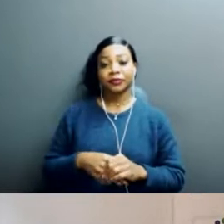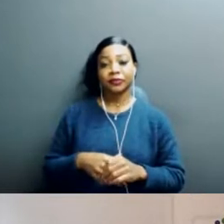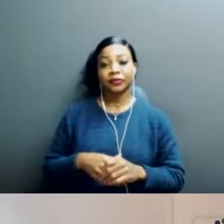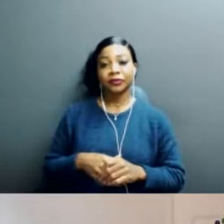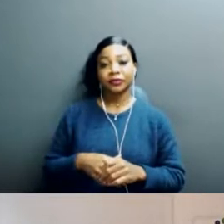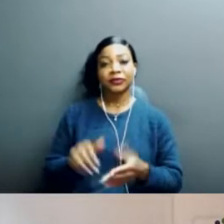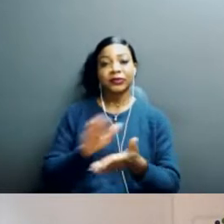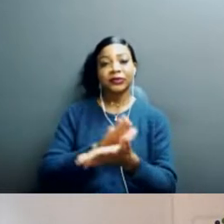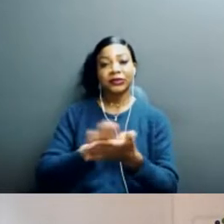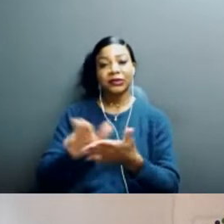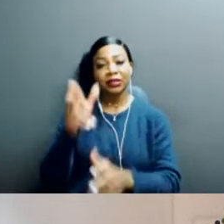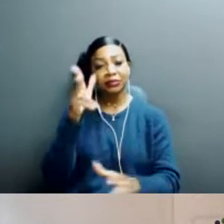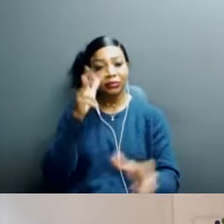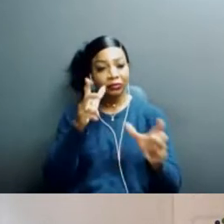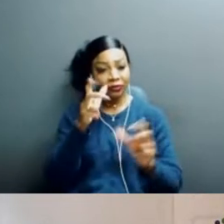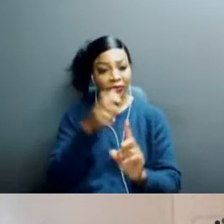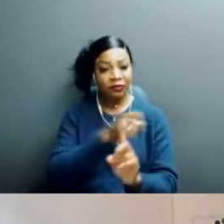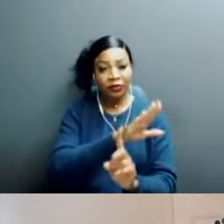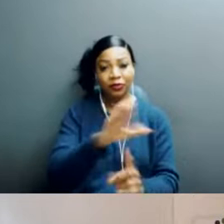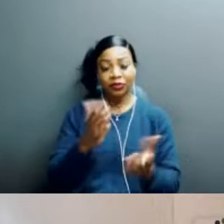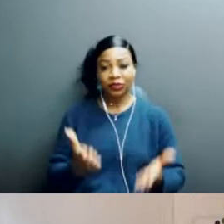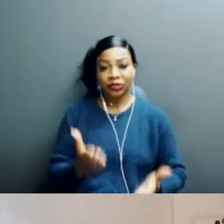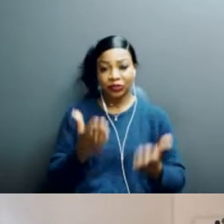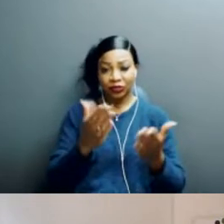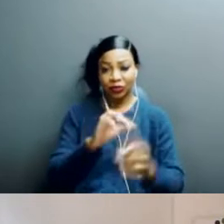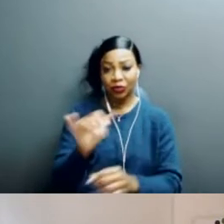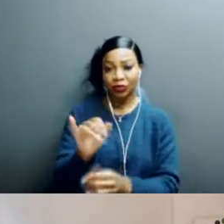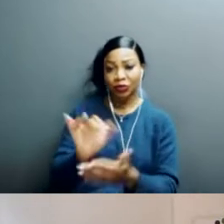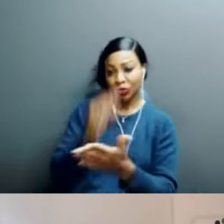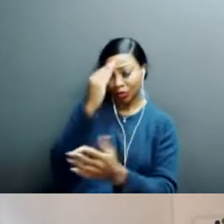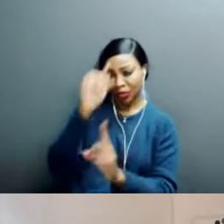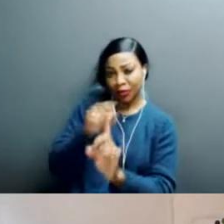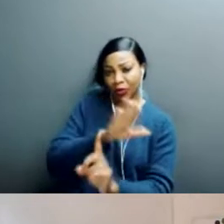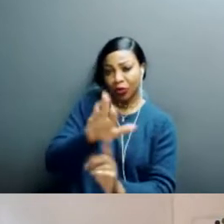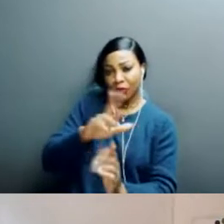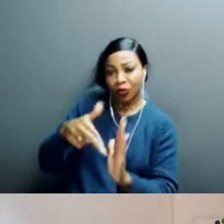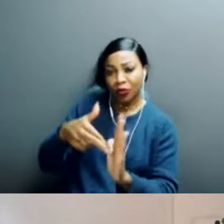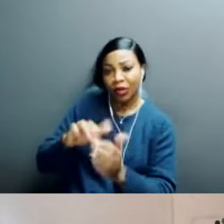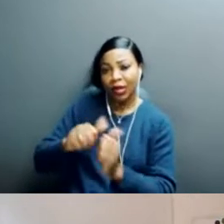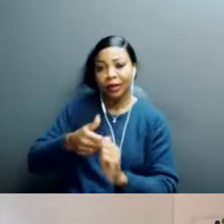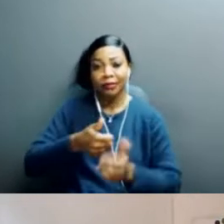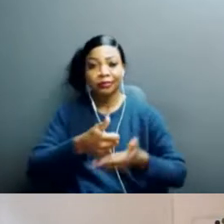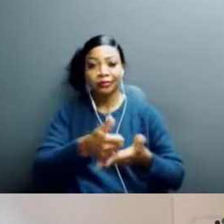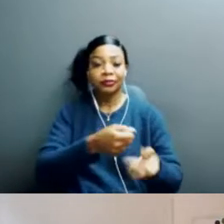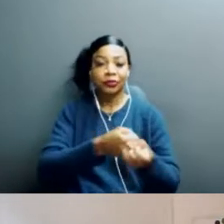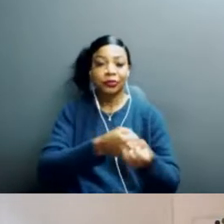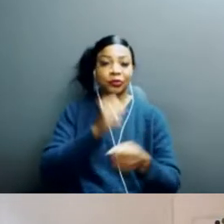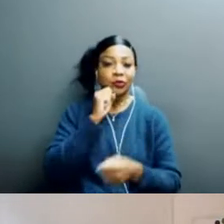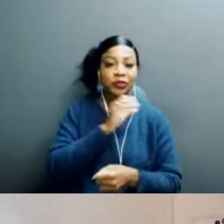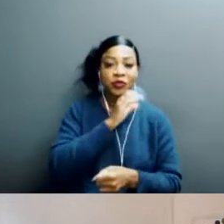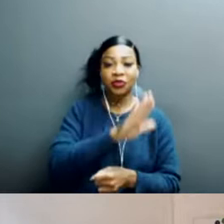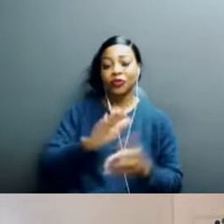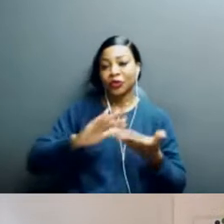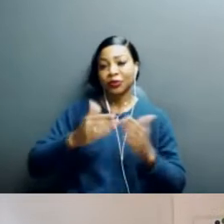hear everyone's suggestions and to learn of all the work that you ladies are doing, uh, to help seniors in the community. I really love seeing and hearing about that.